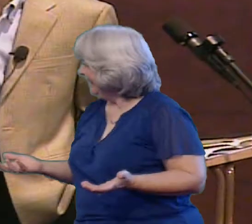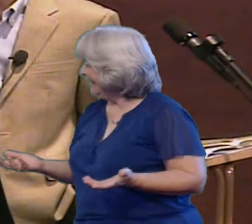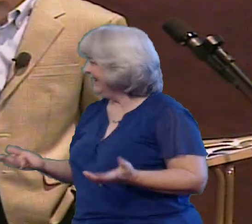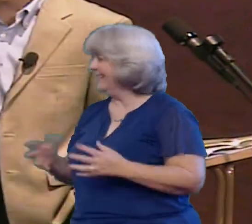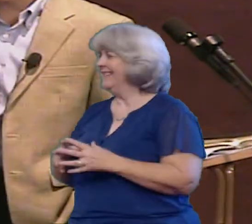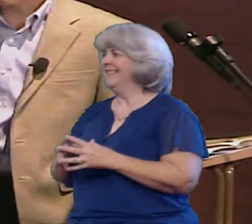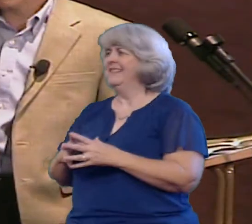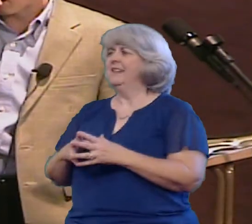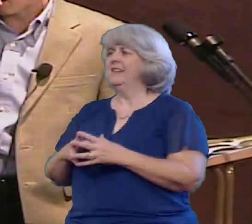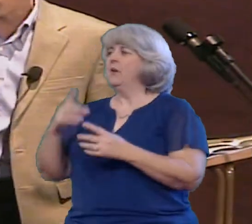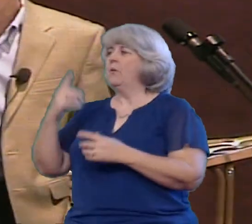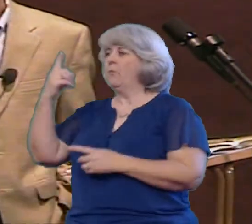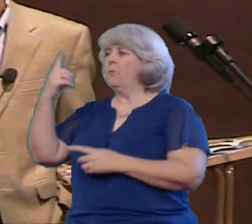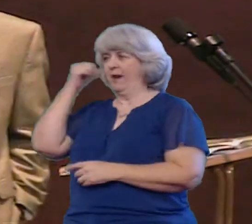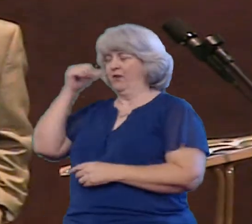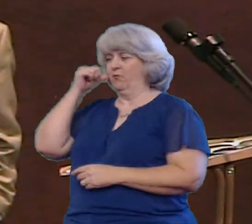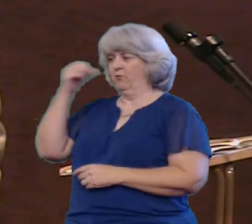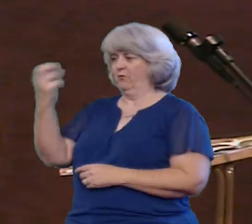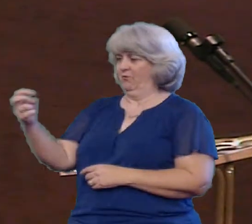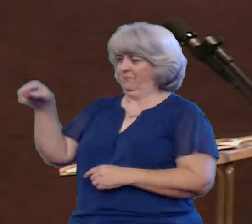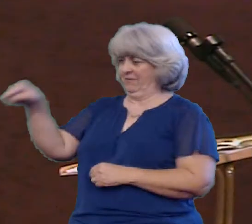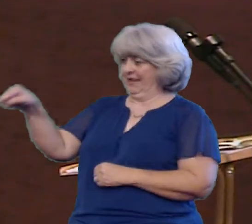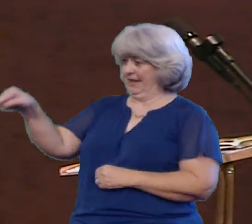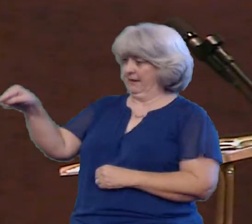But we had one girl at the table who got a response